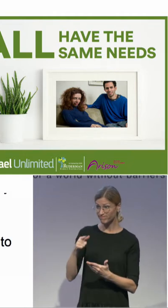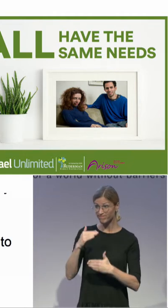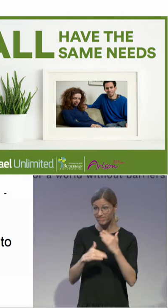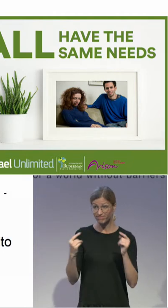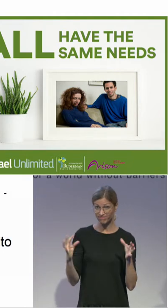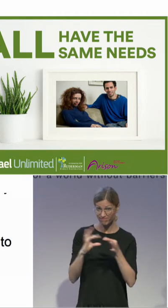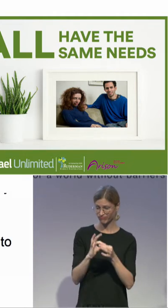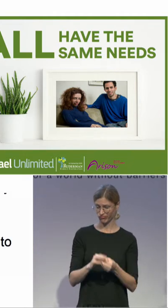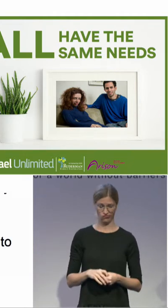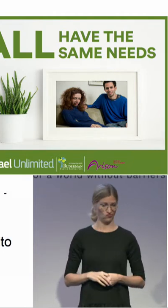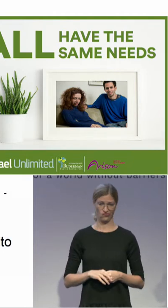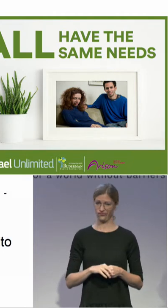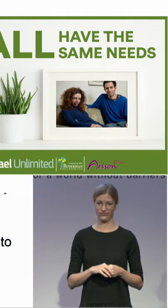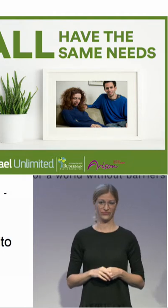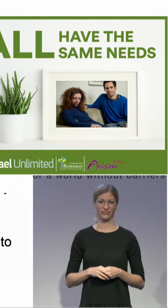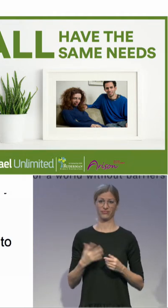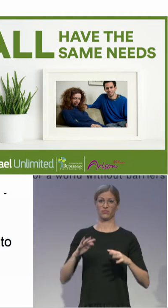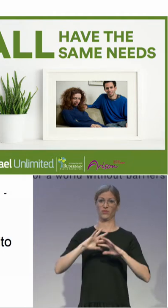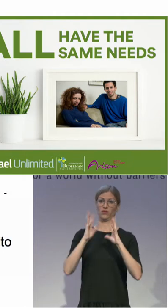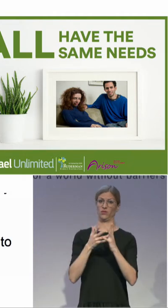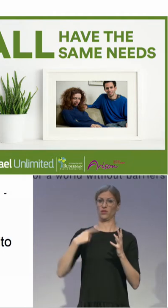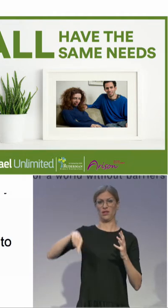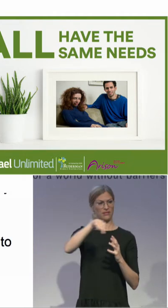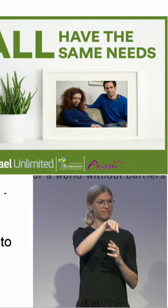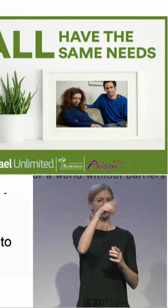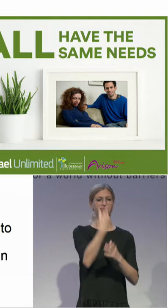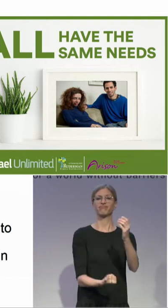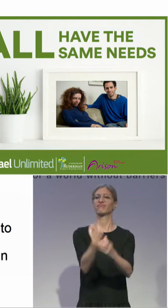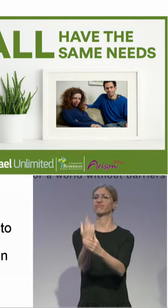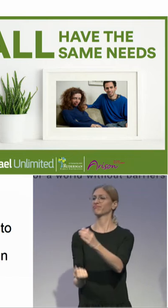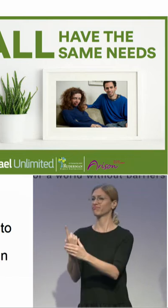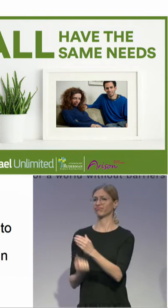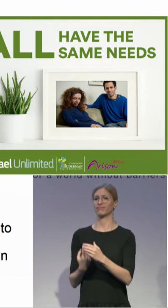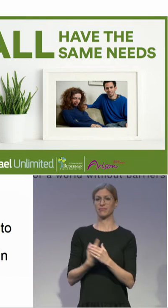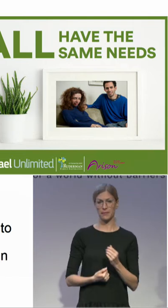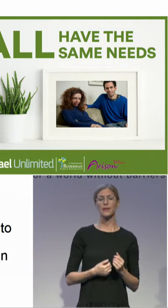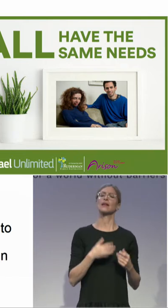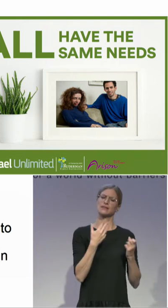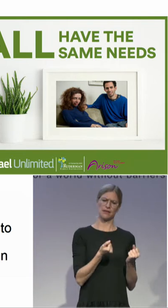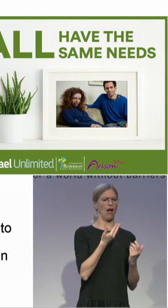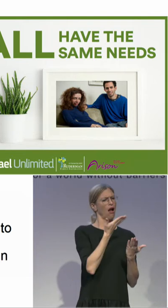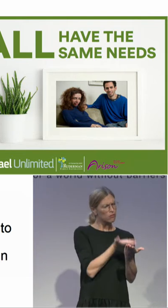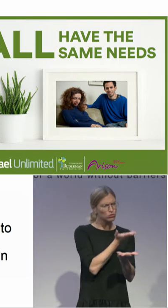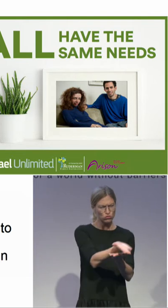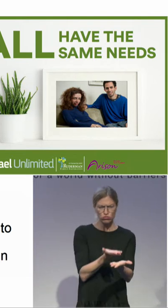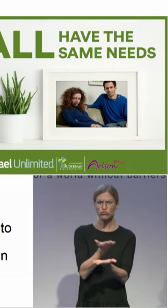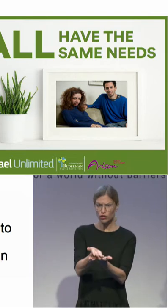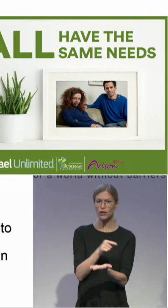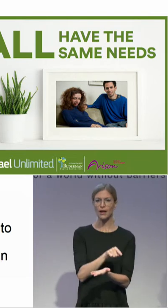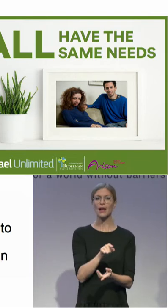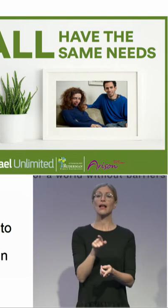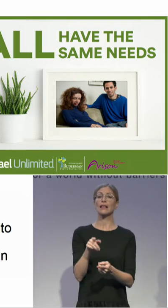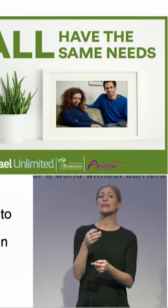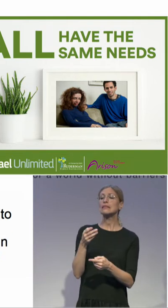in many other places in the world, people get services according to their kinds of disabilities, their type of disabilities or their